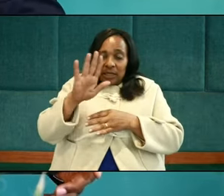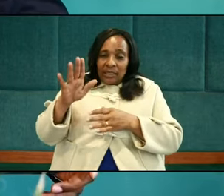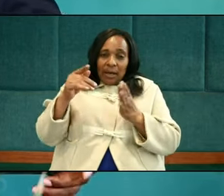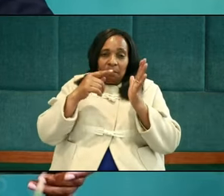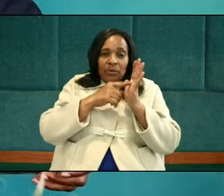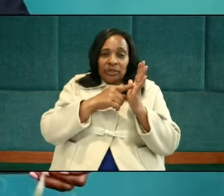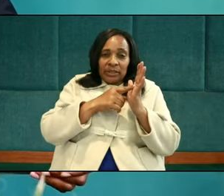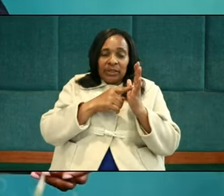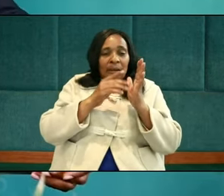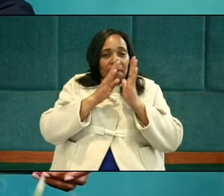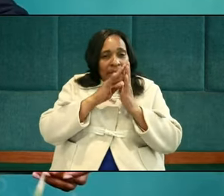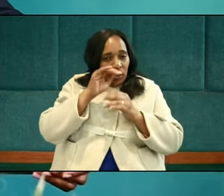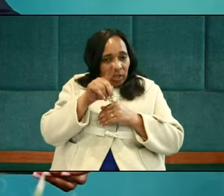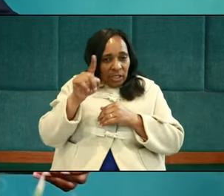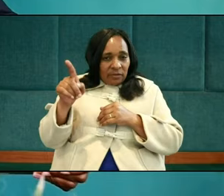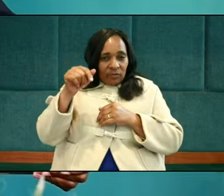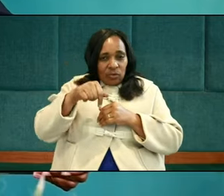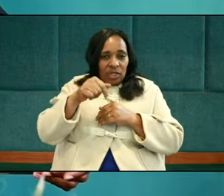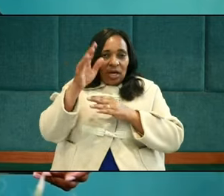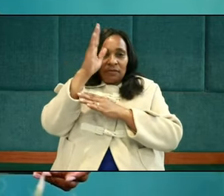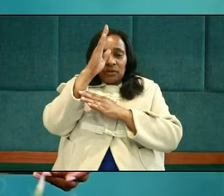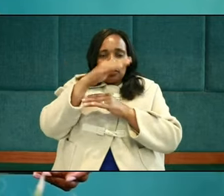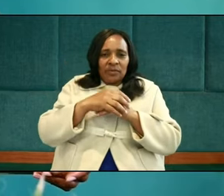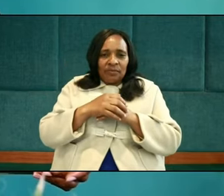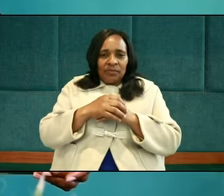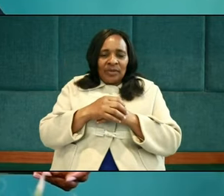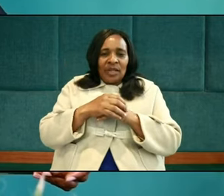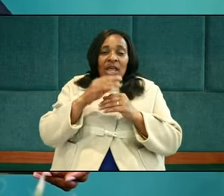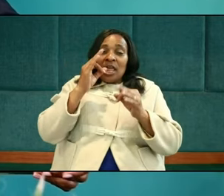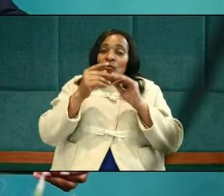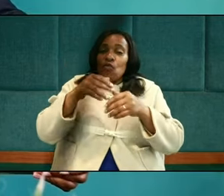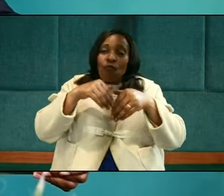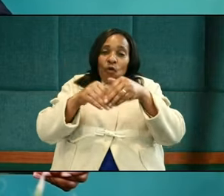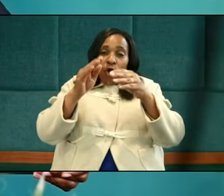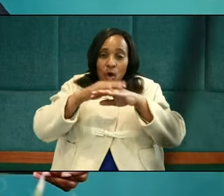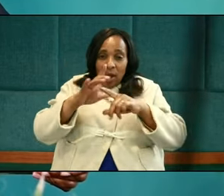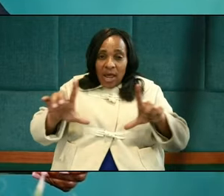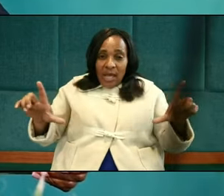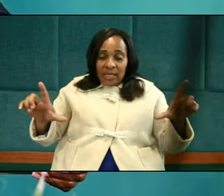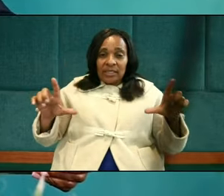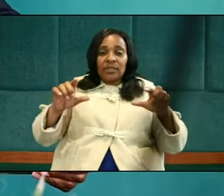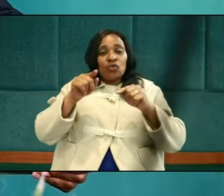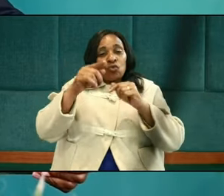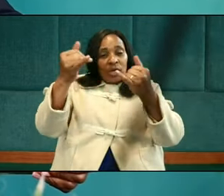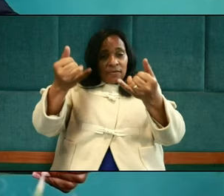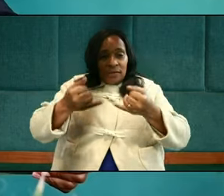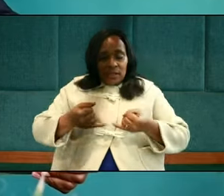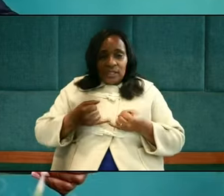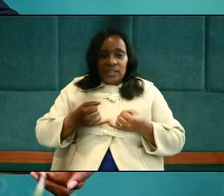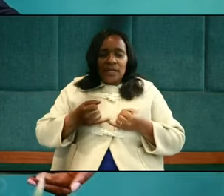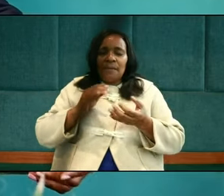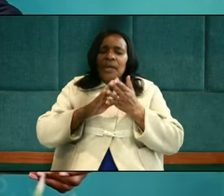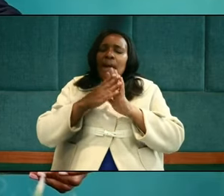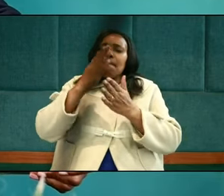Prepare yourselves for this afternoon. If you're following online, you're also warmly invited to